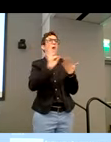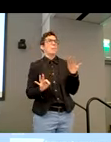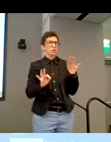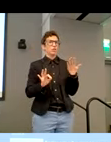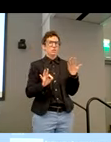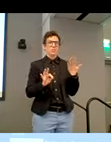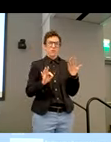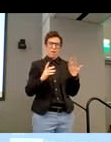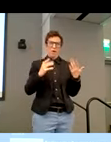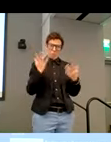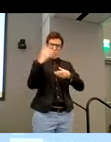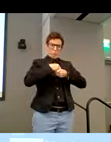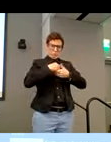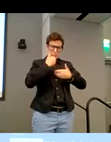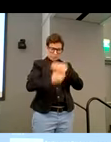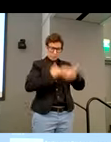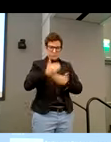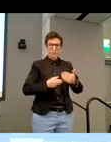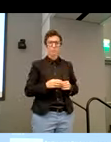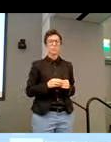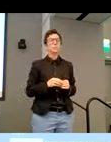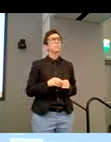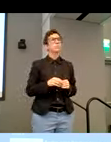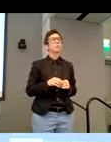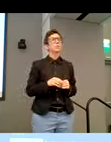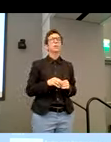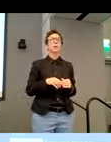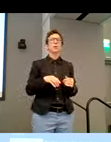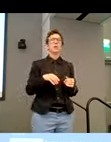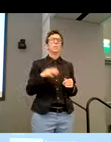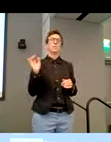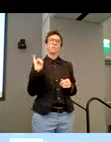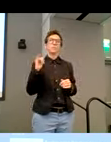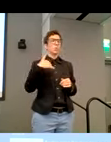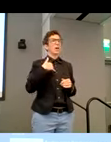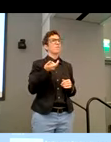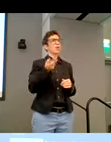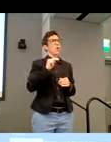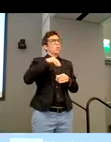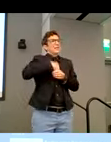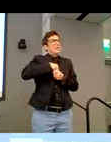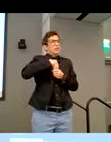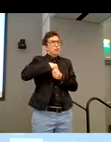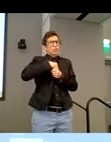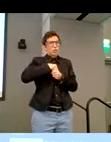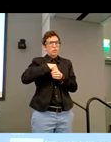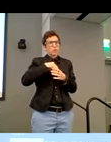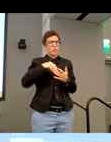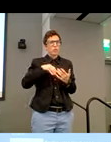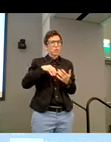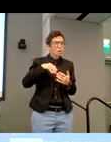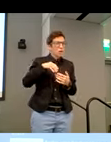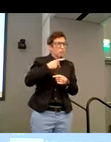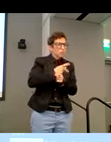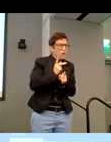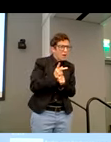upon it. And not only that, right, not just external customers, external users, we have our own set of internals doing these who are very passionate about the product, some of which